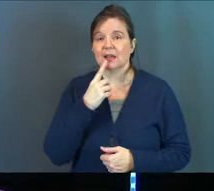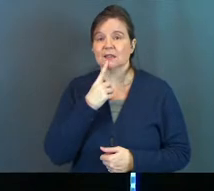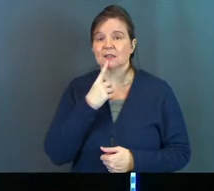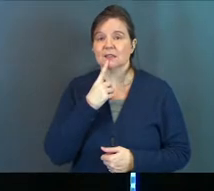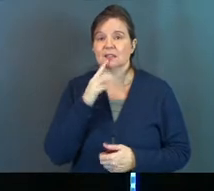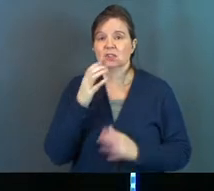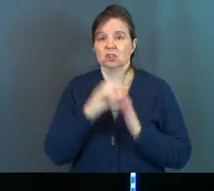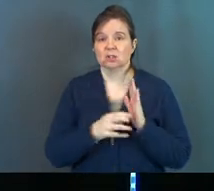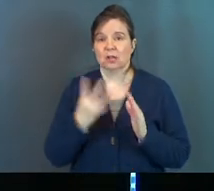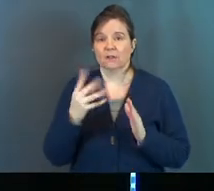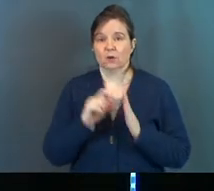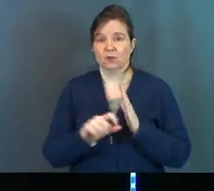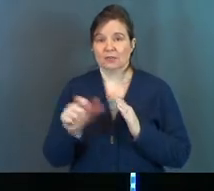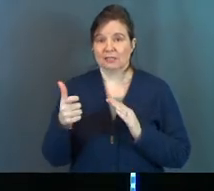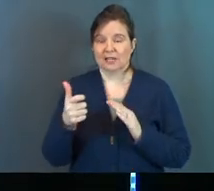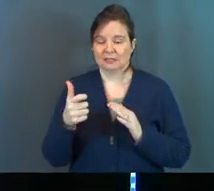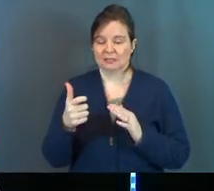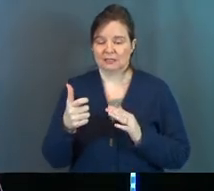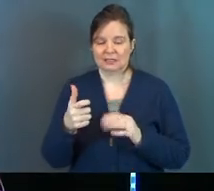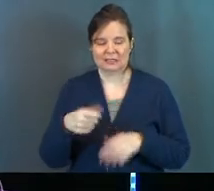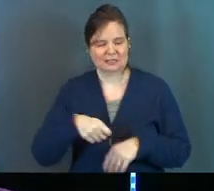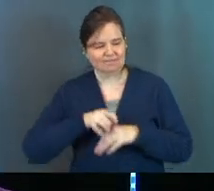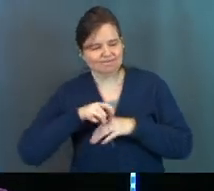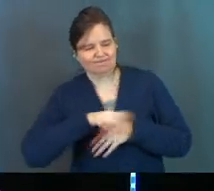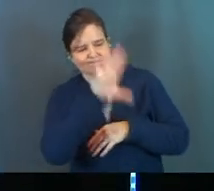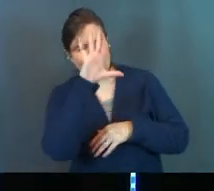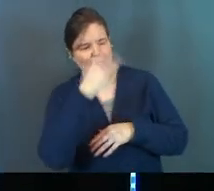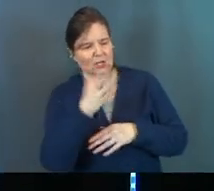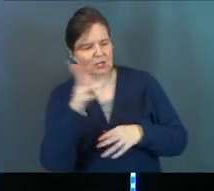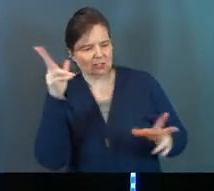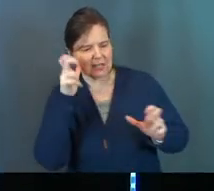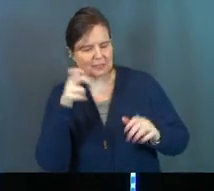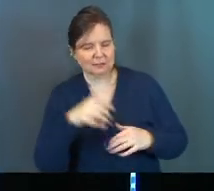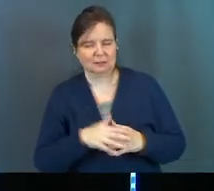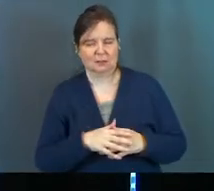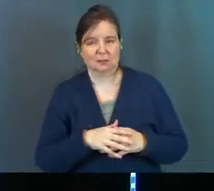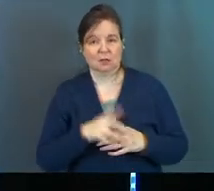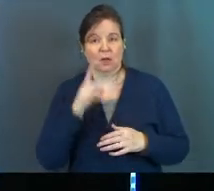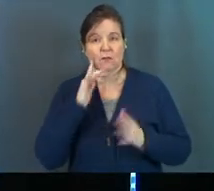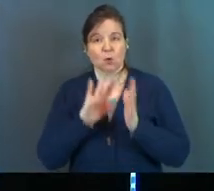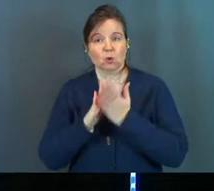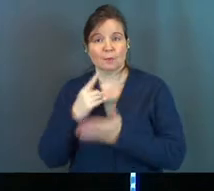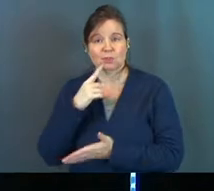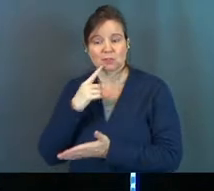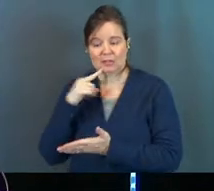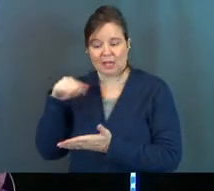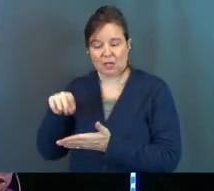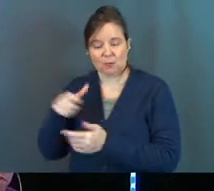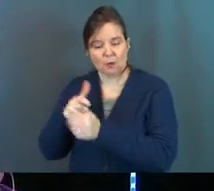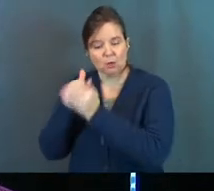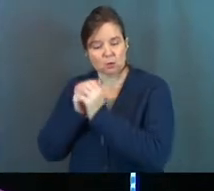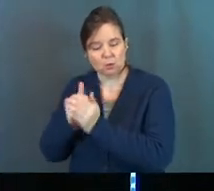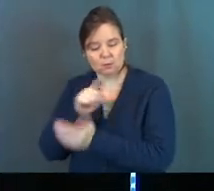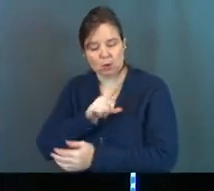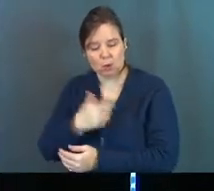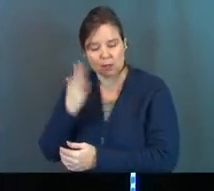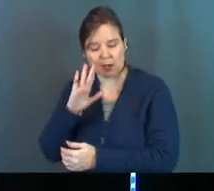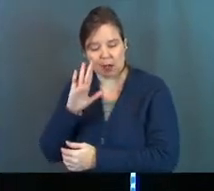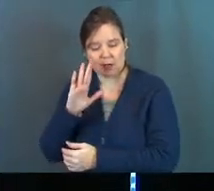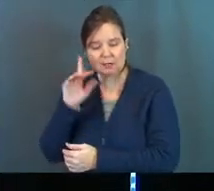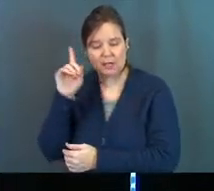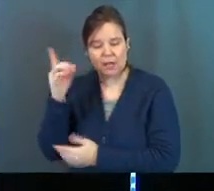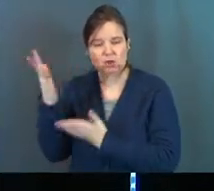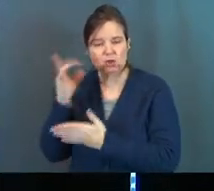in chapter 4, verse 10, says, get out of here, Satan. For the scriptures say, you must worship the Lord your